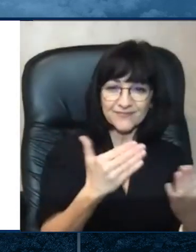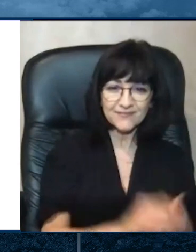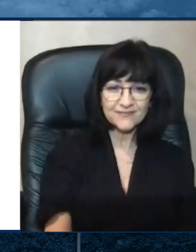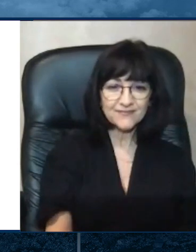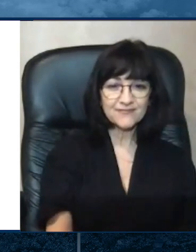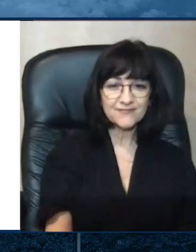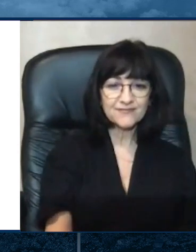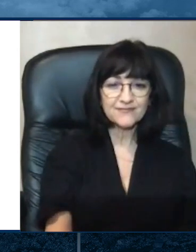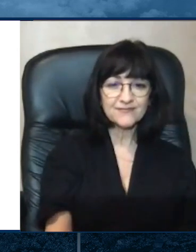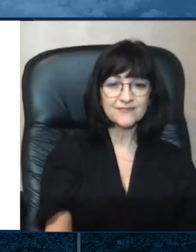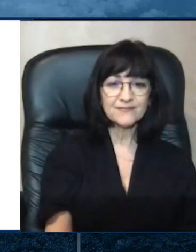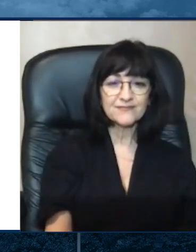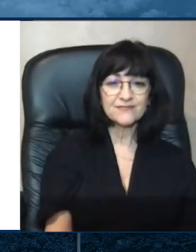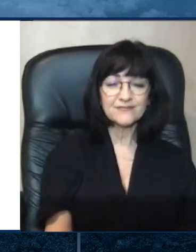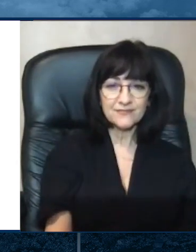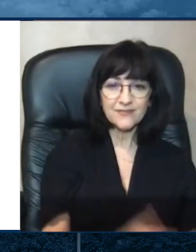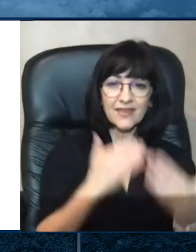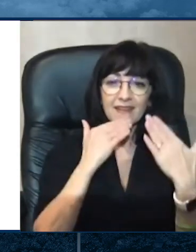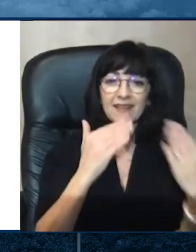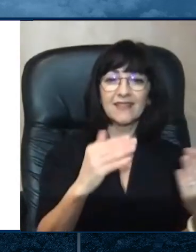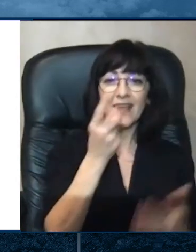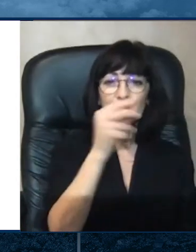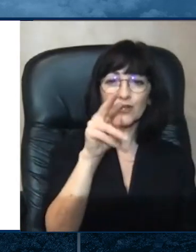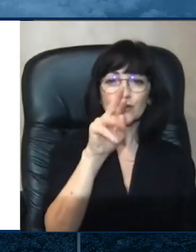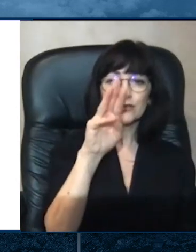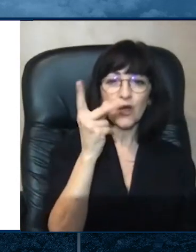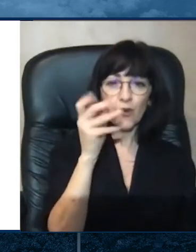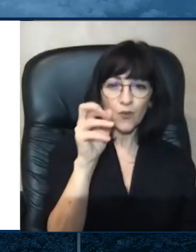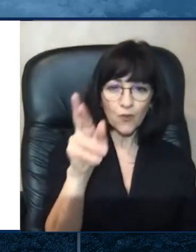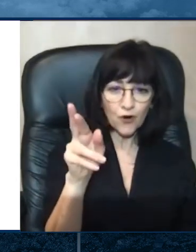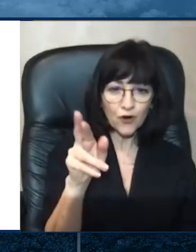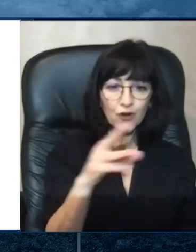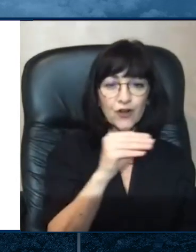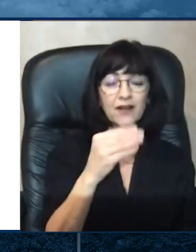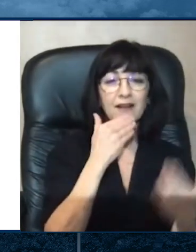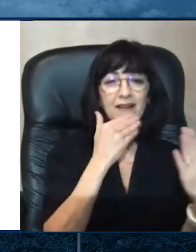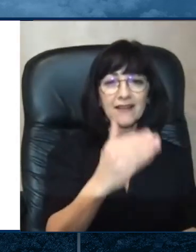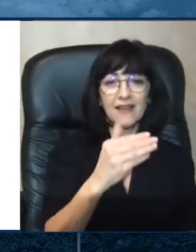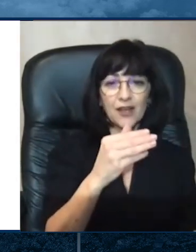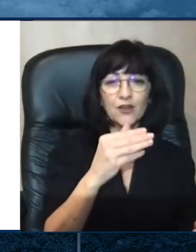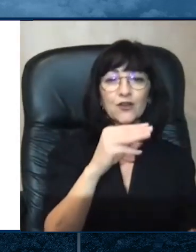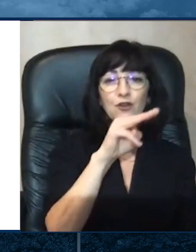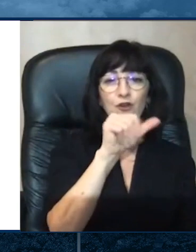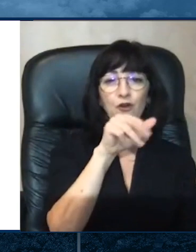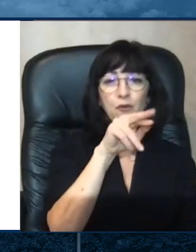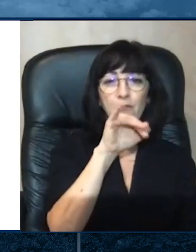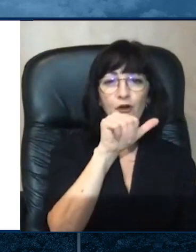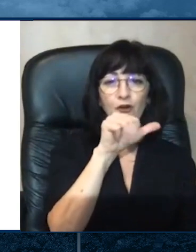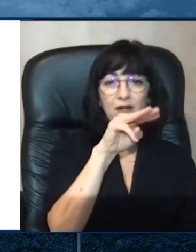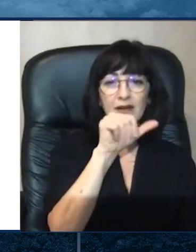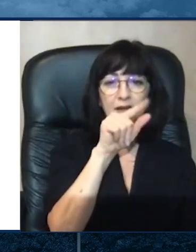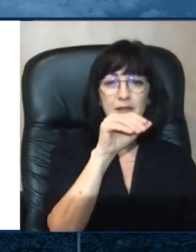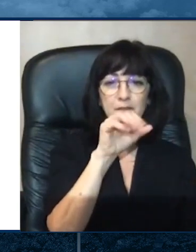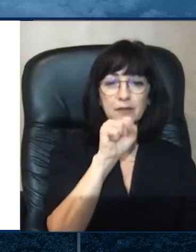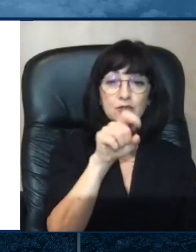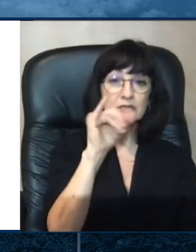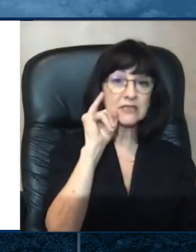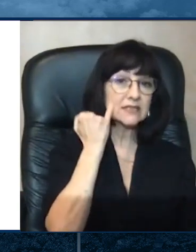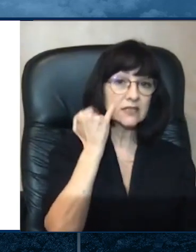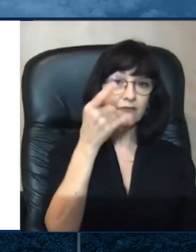and Ms. Matos for their time. If you want more information, please visit our website